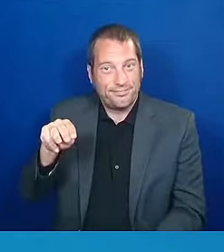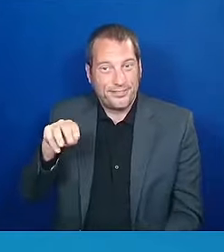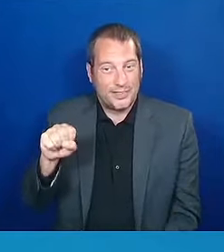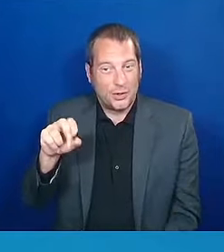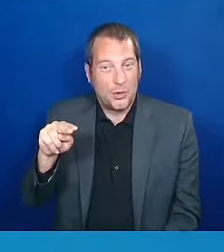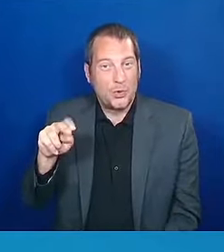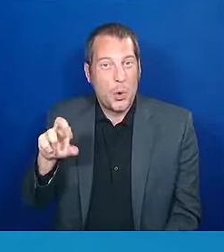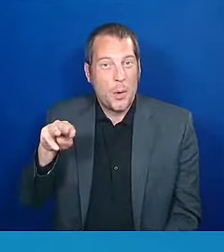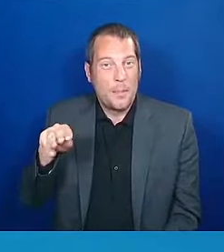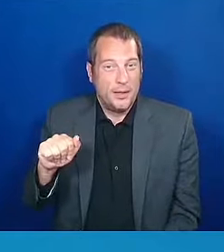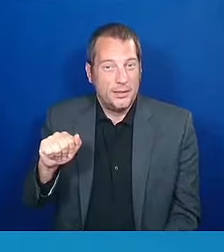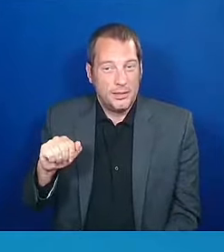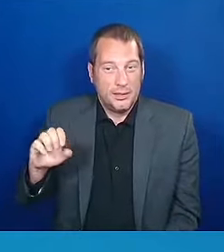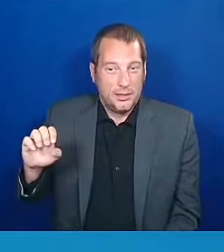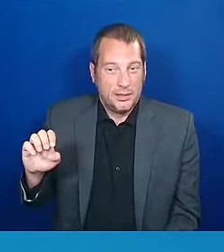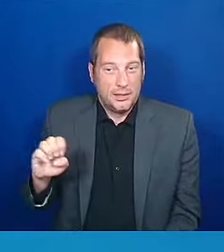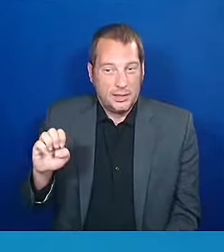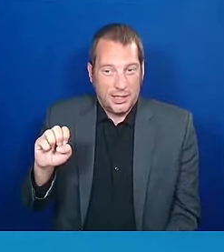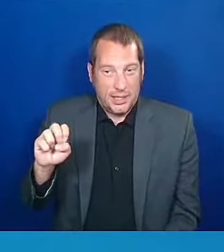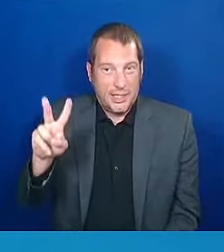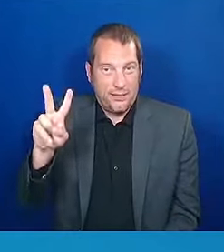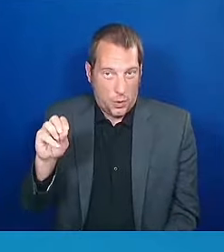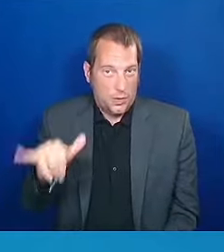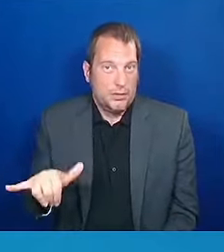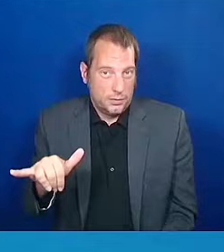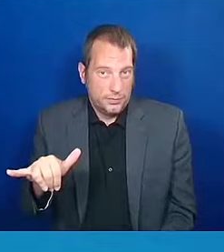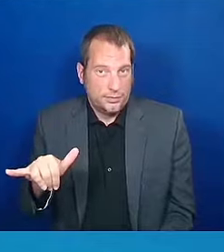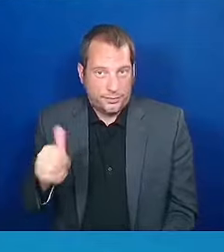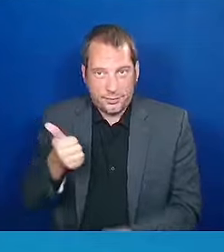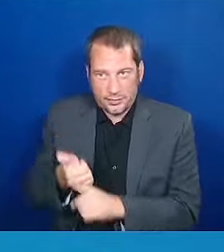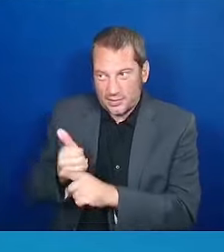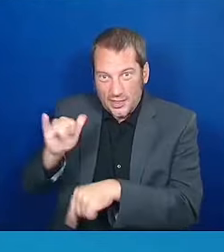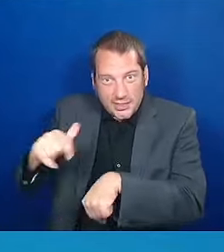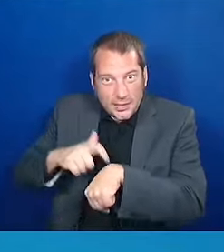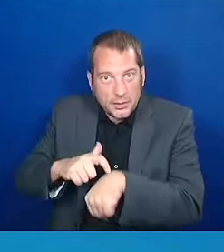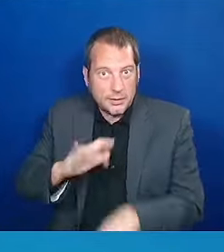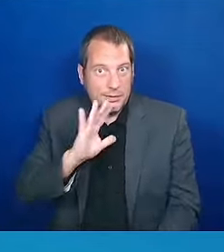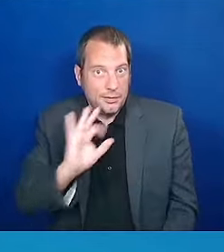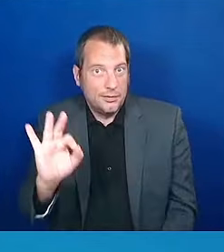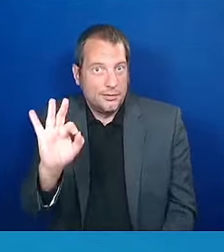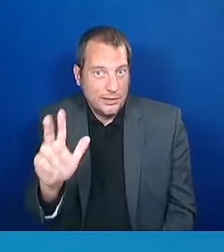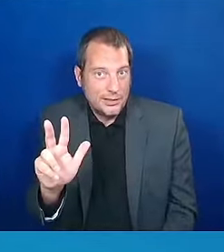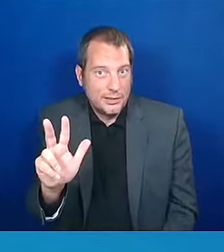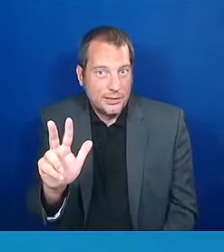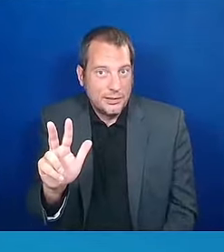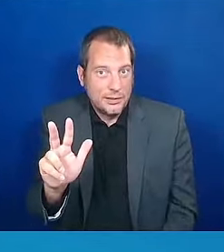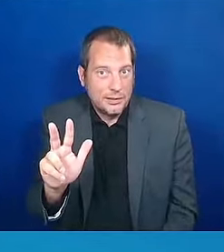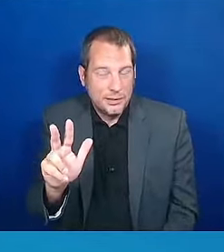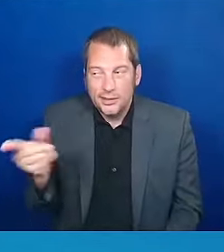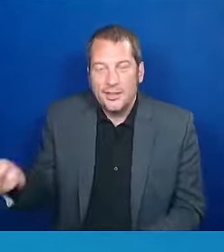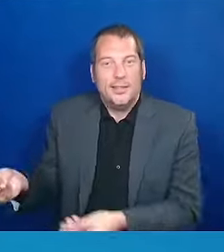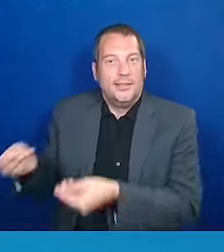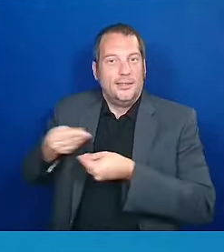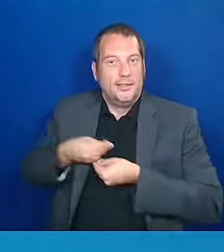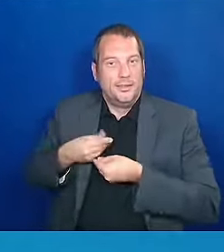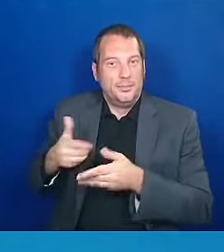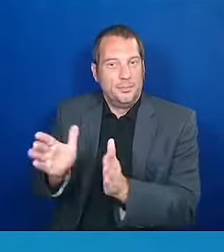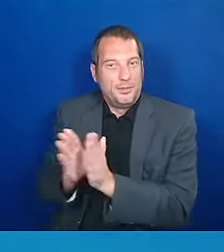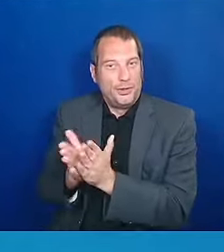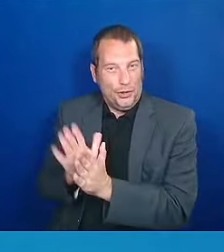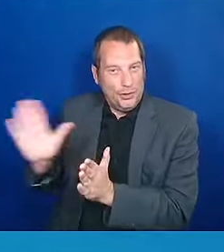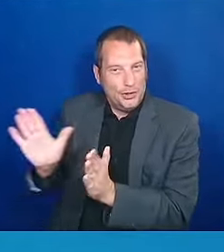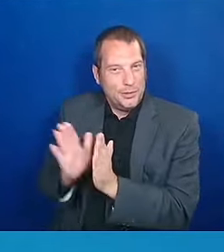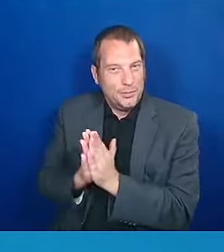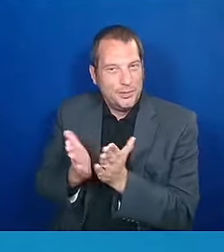And Miss Boyd gave me her book, A Love That Equals My Labors,